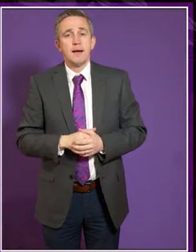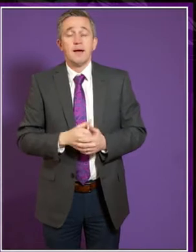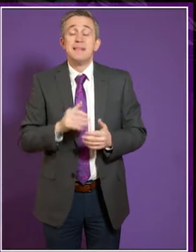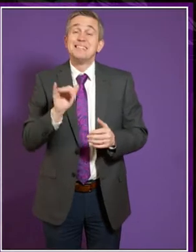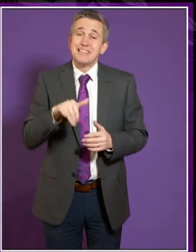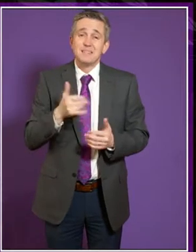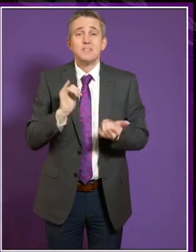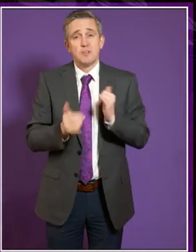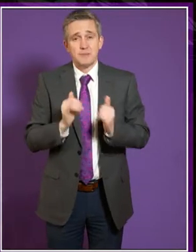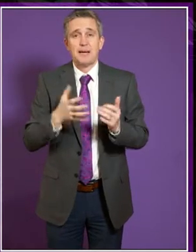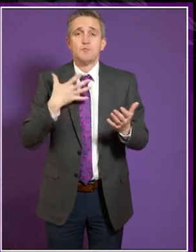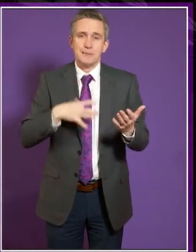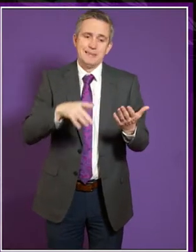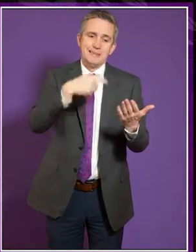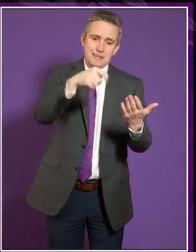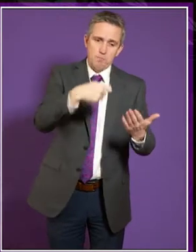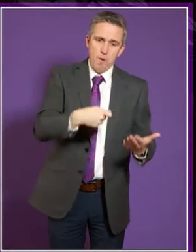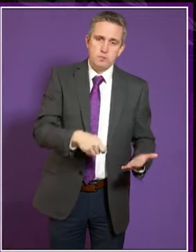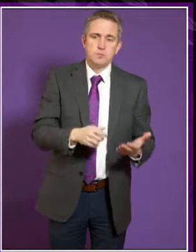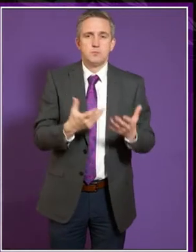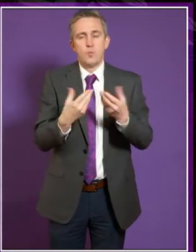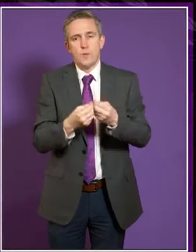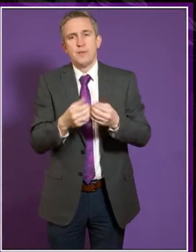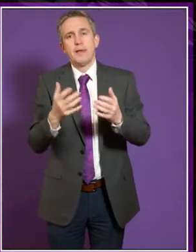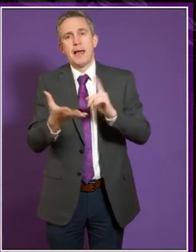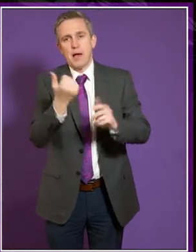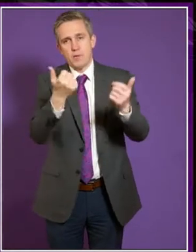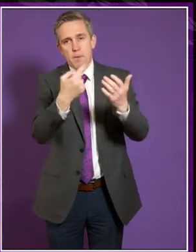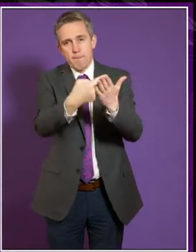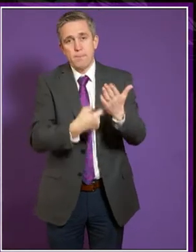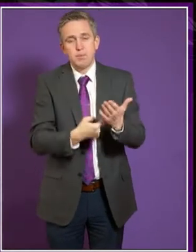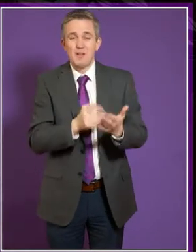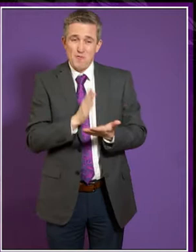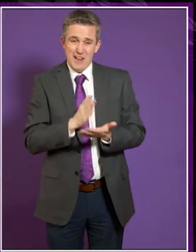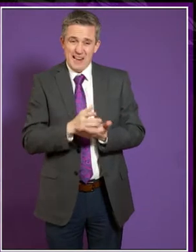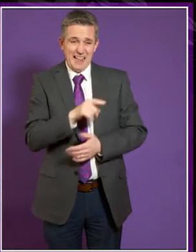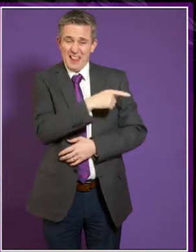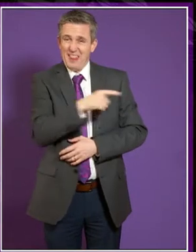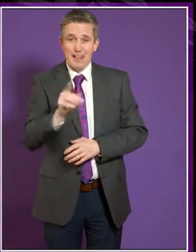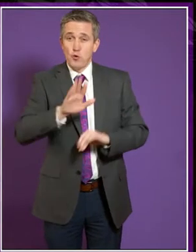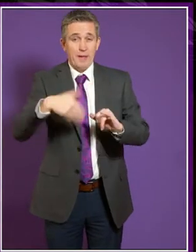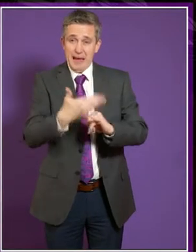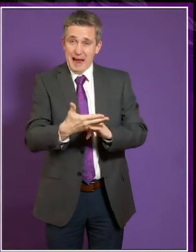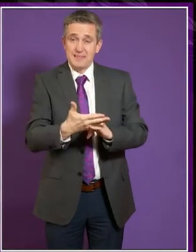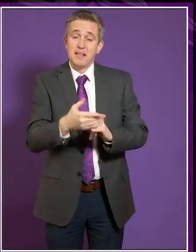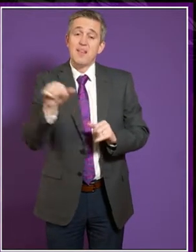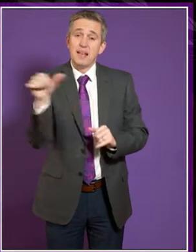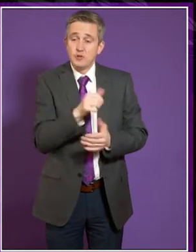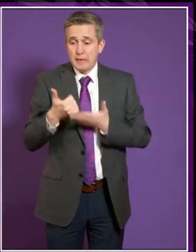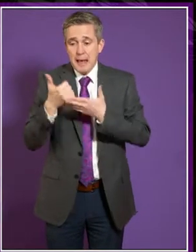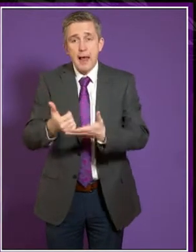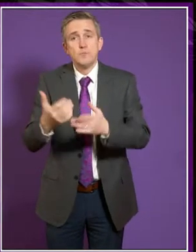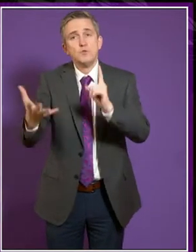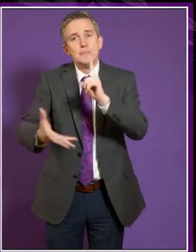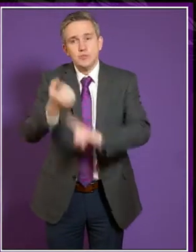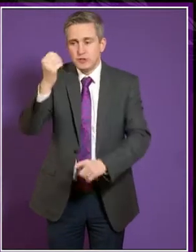boxes and policies and so on in the outcome agreement process, they need to be seen as stepping stones to changing the outcome. And if they're not doing